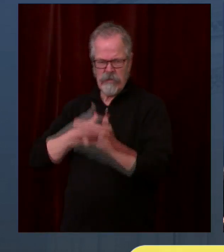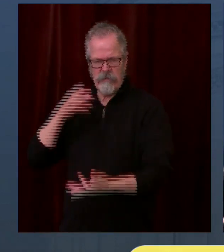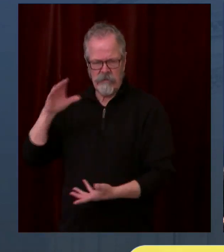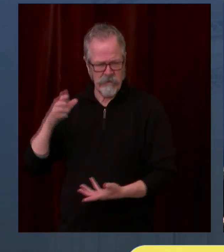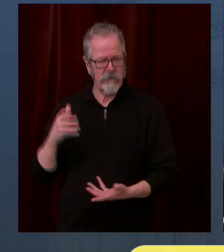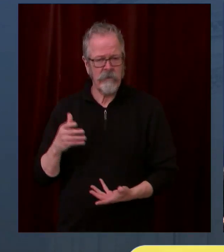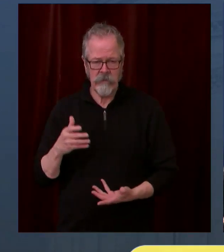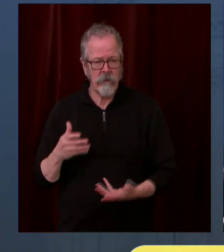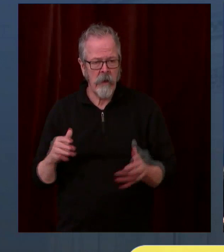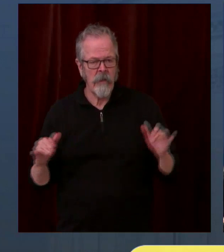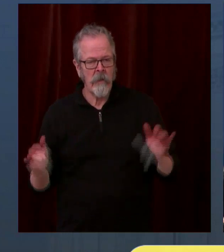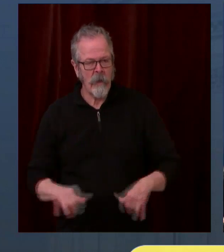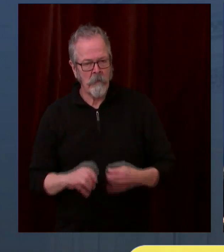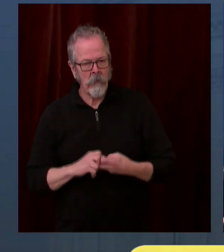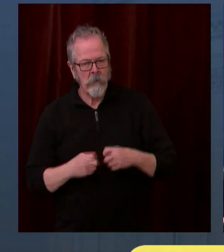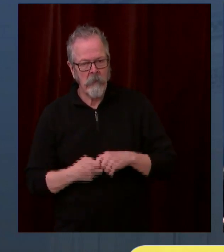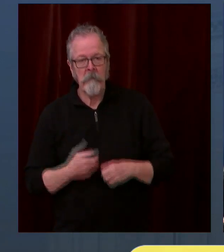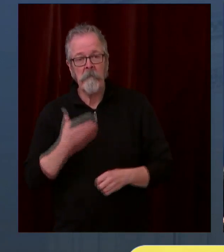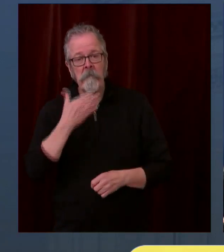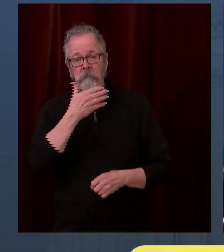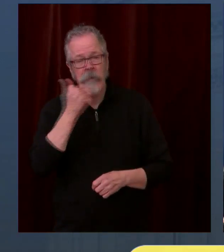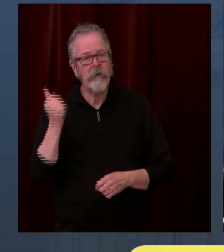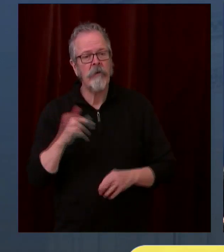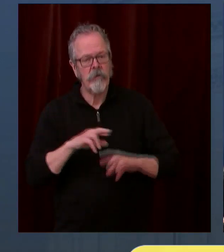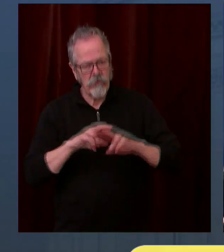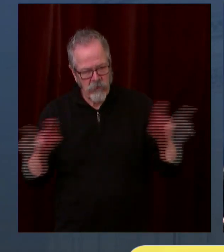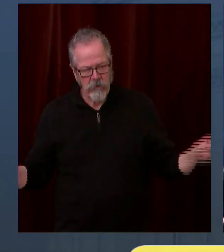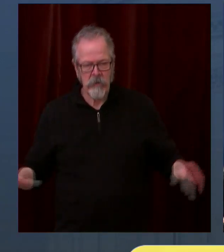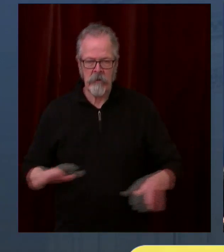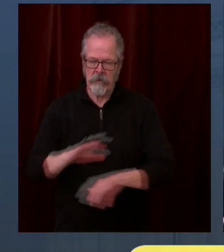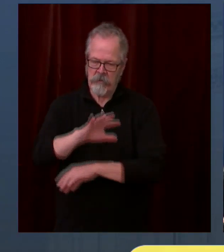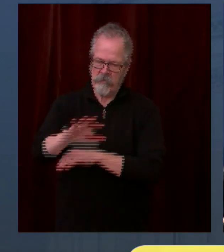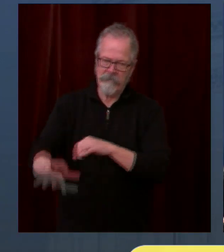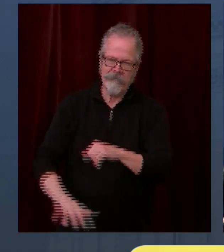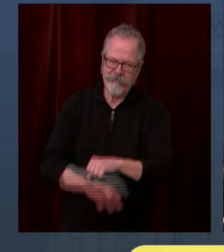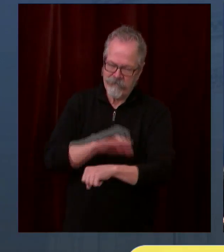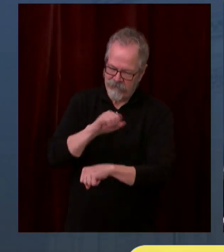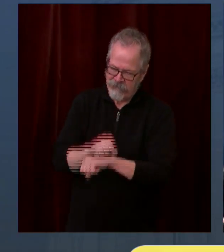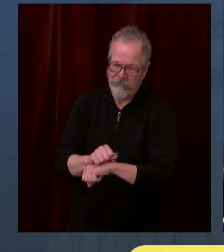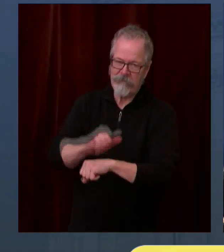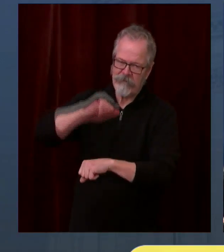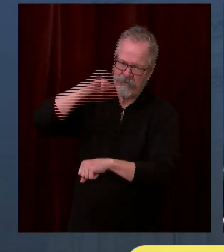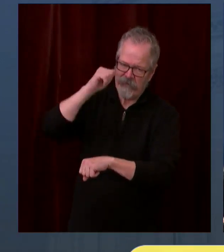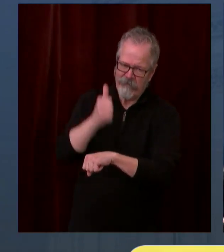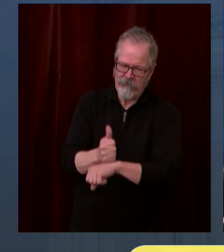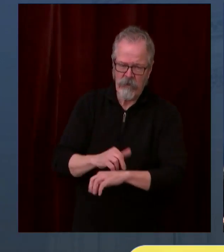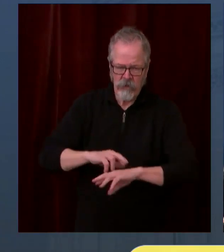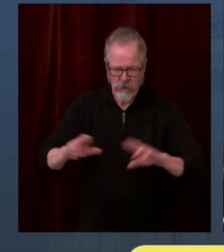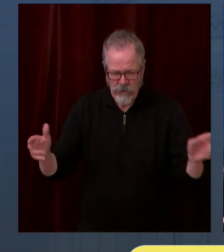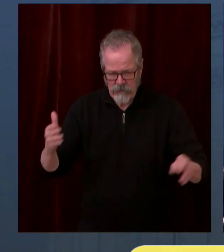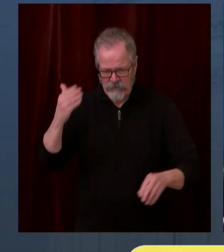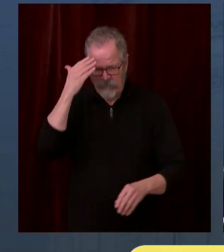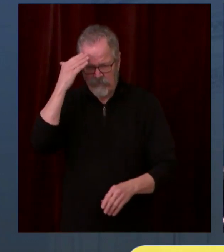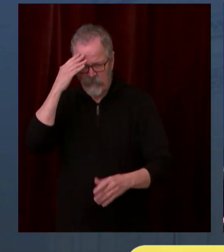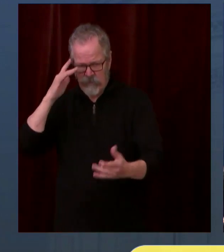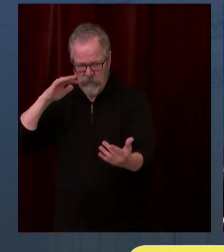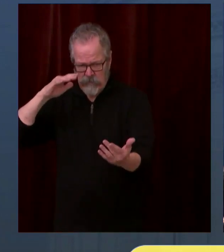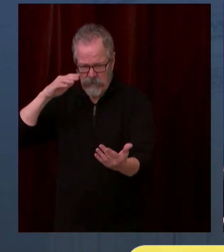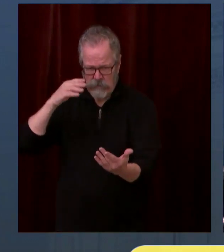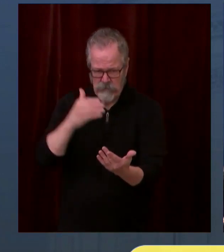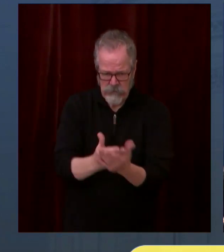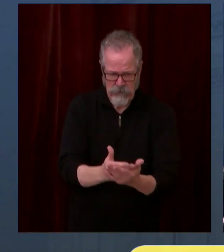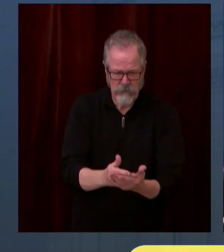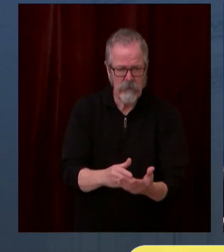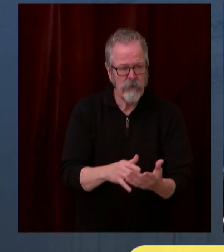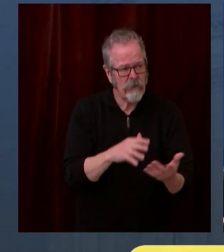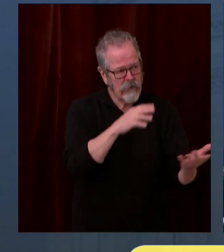or they were able to get a few less dosages out of one vial. We're